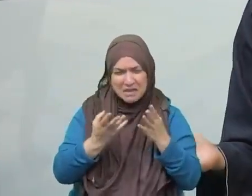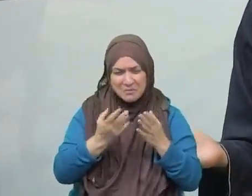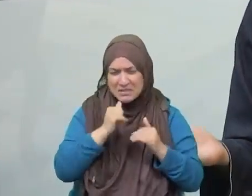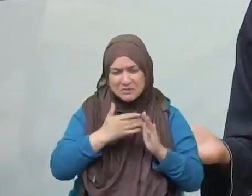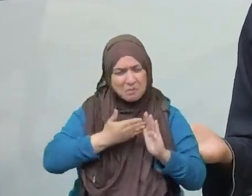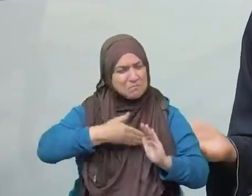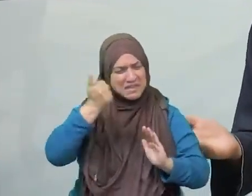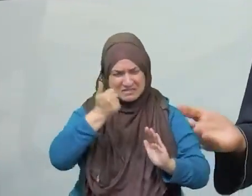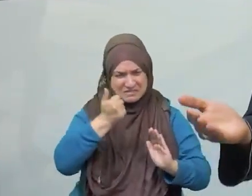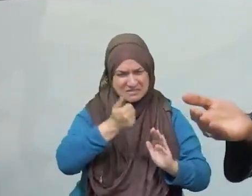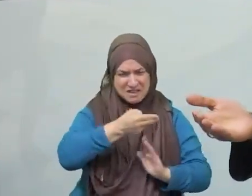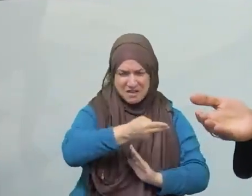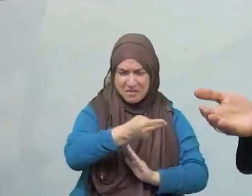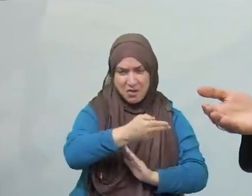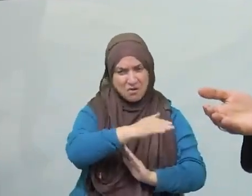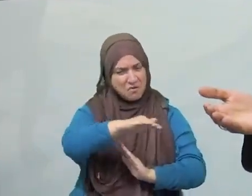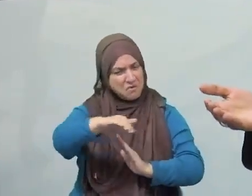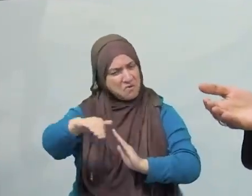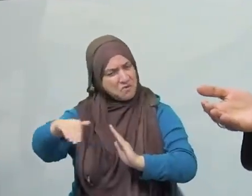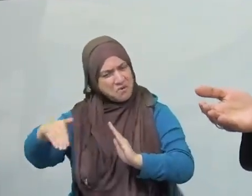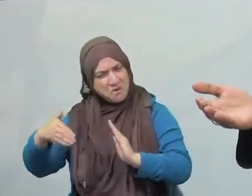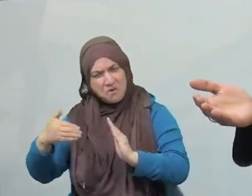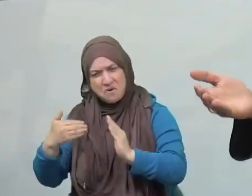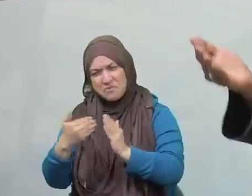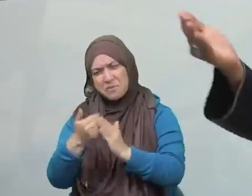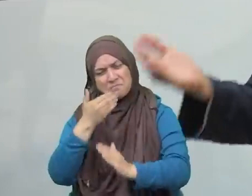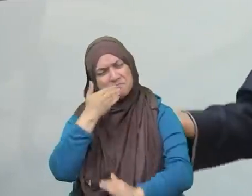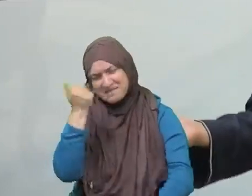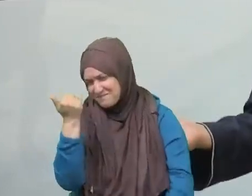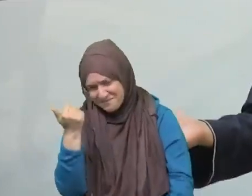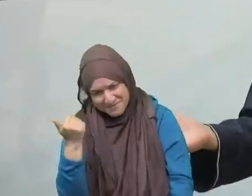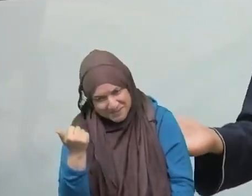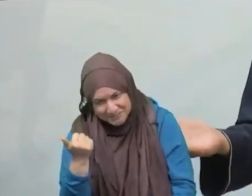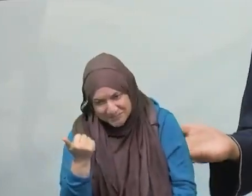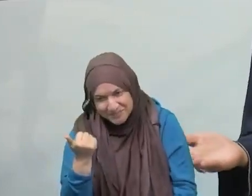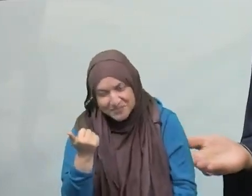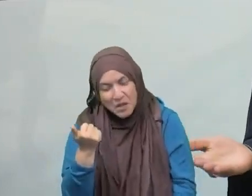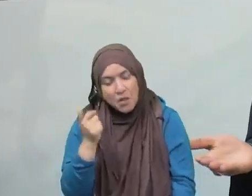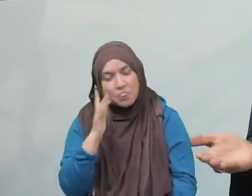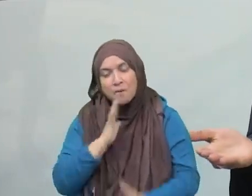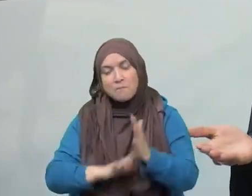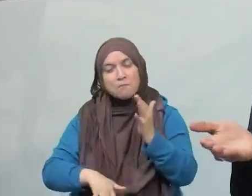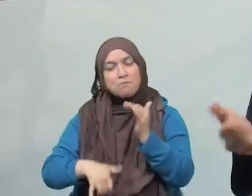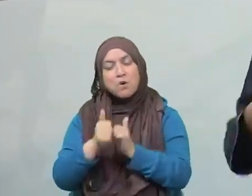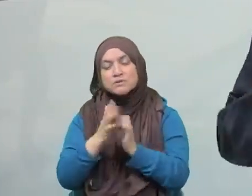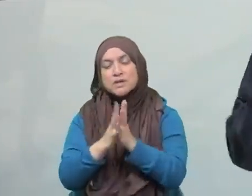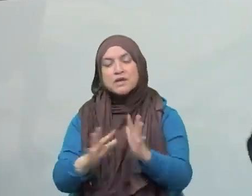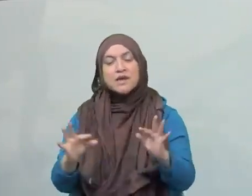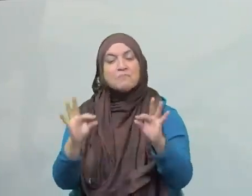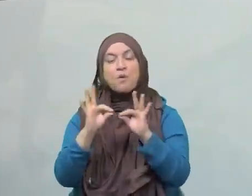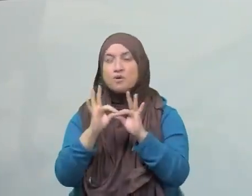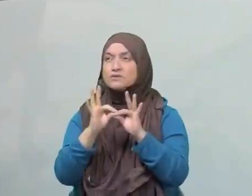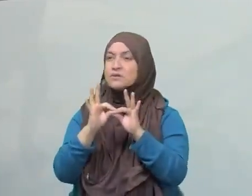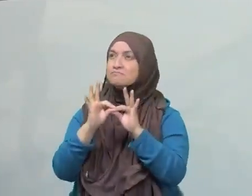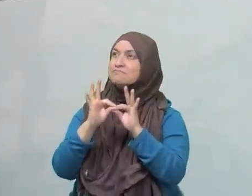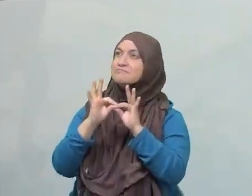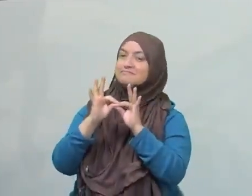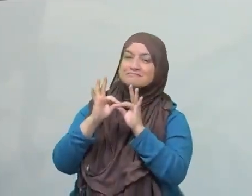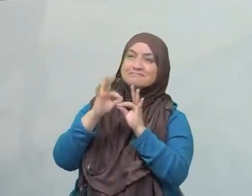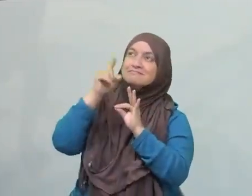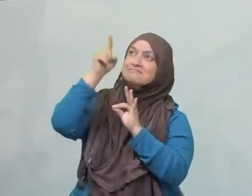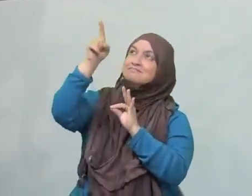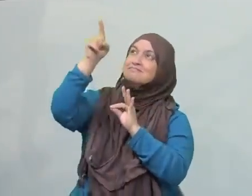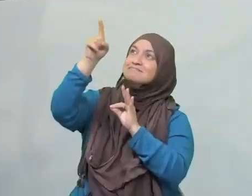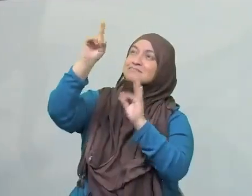forgiveness over glorifying Allah. Istighfar over tasbih. And the example that they gave